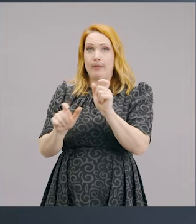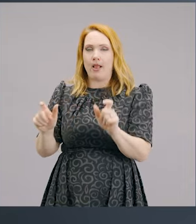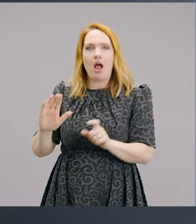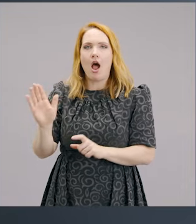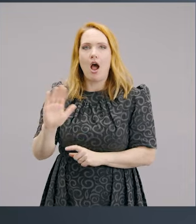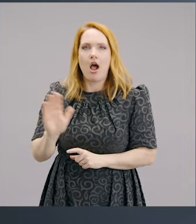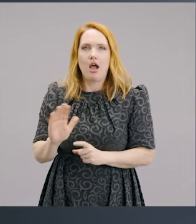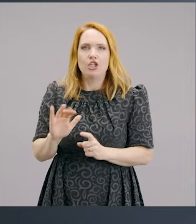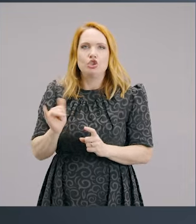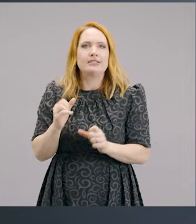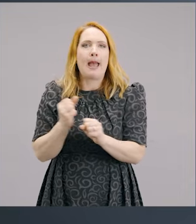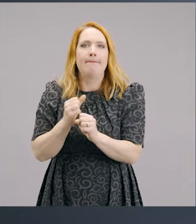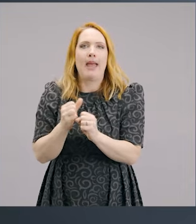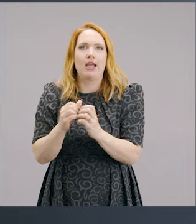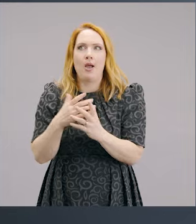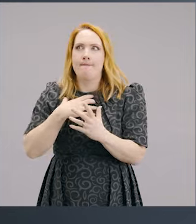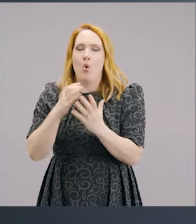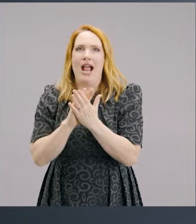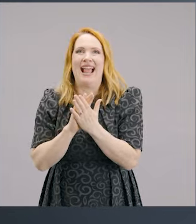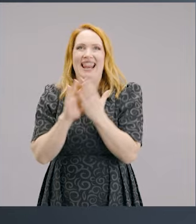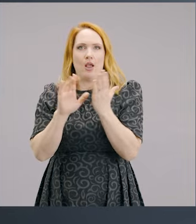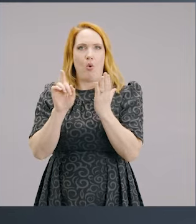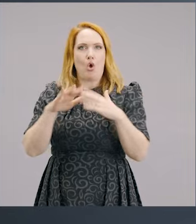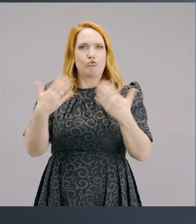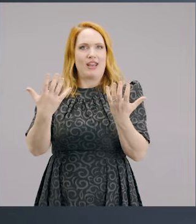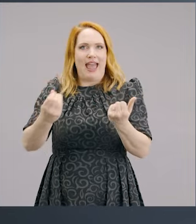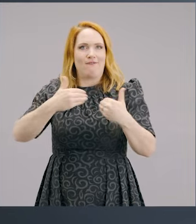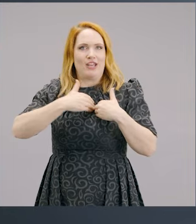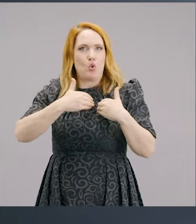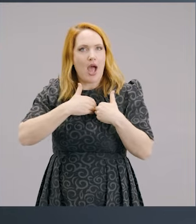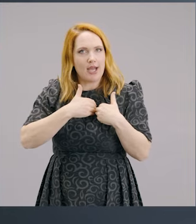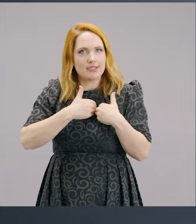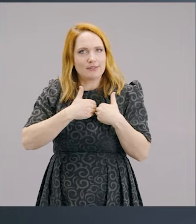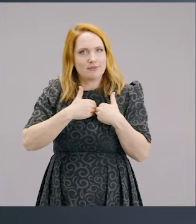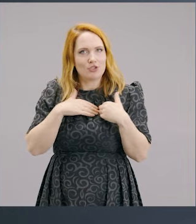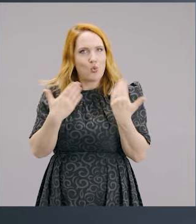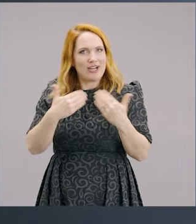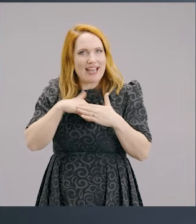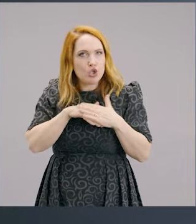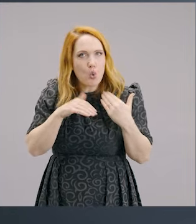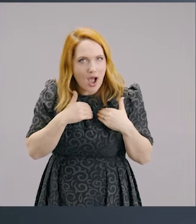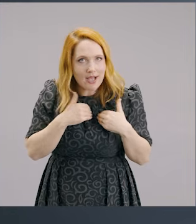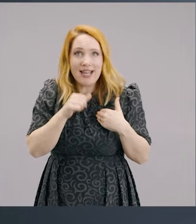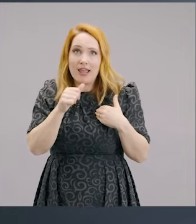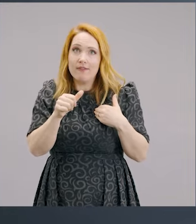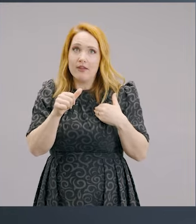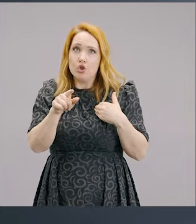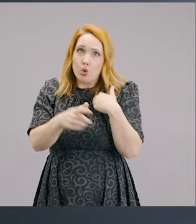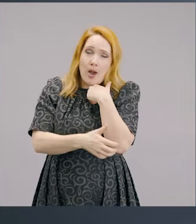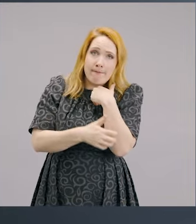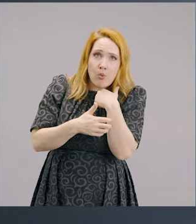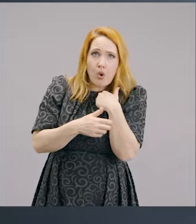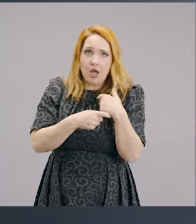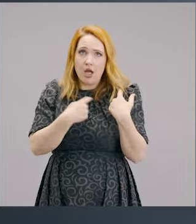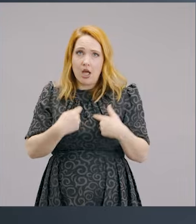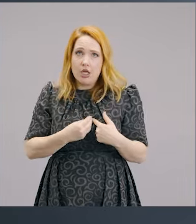just magnifies what's already in your heart. Isn't that interesting? It magnifies what's already in your heart. See, if you're generous when you don't have